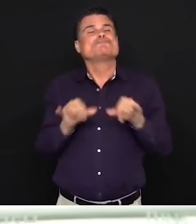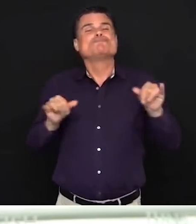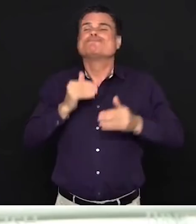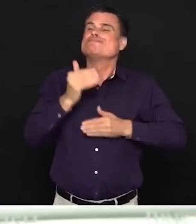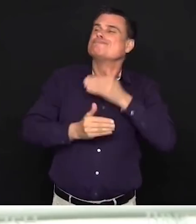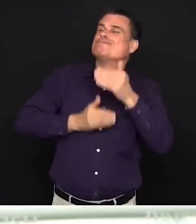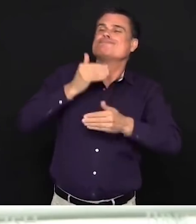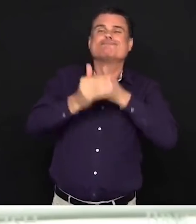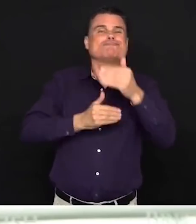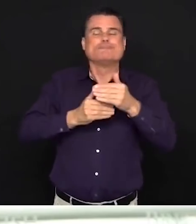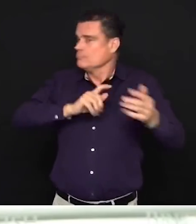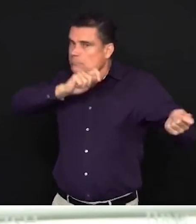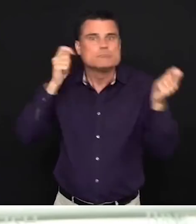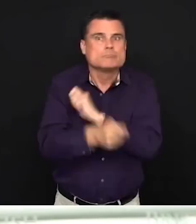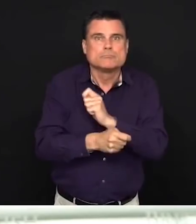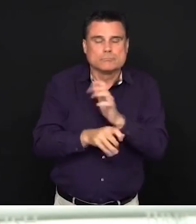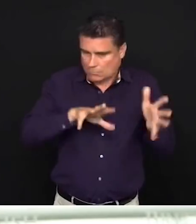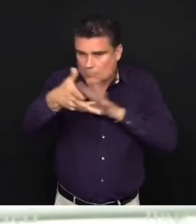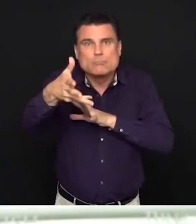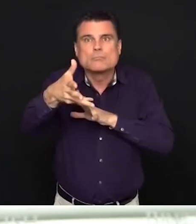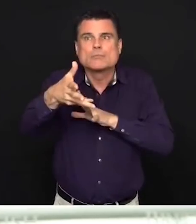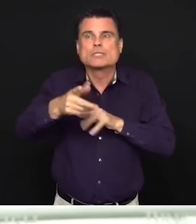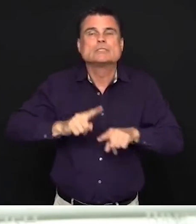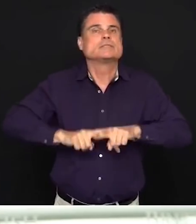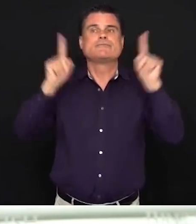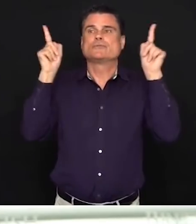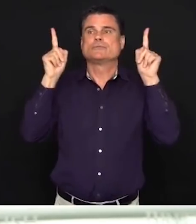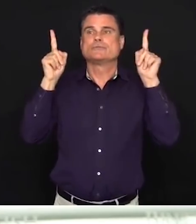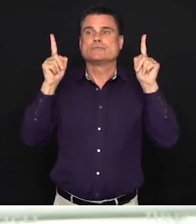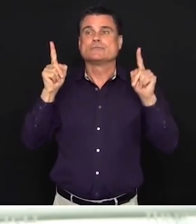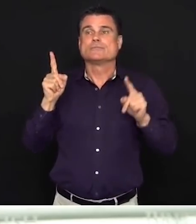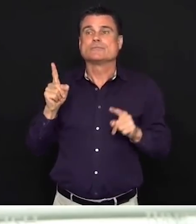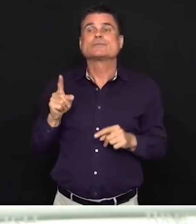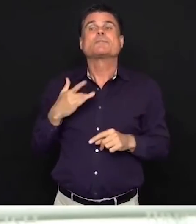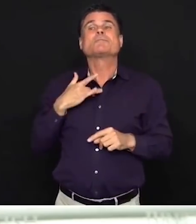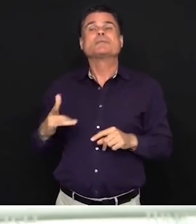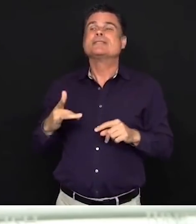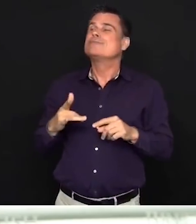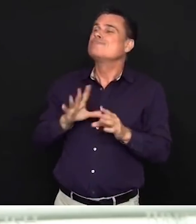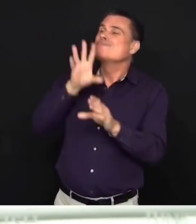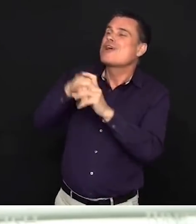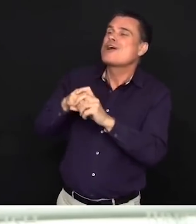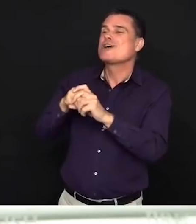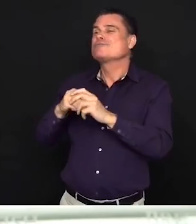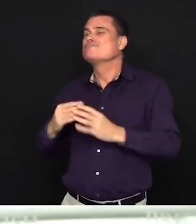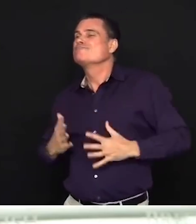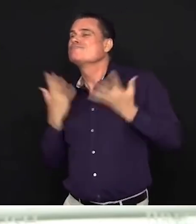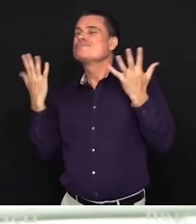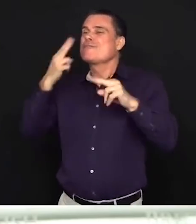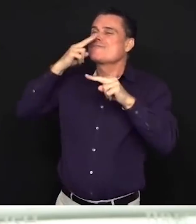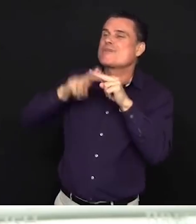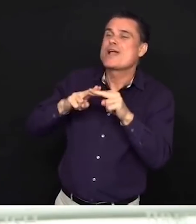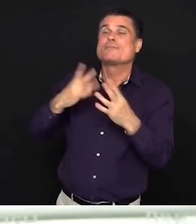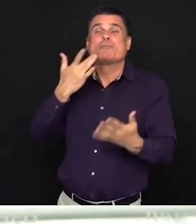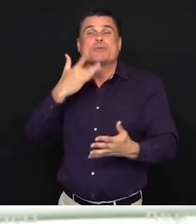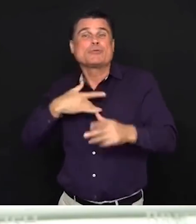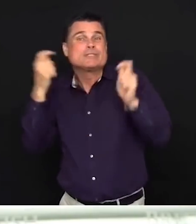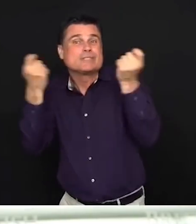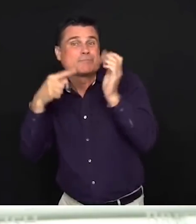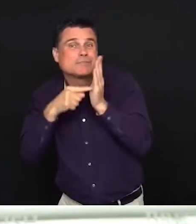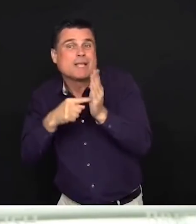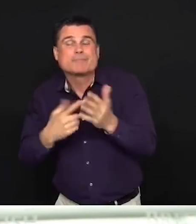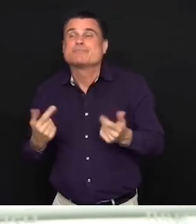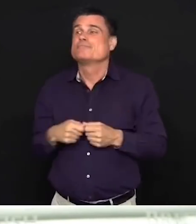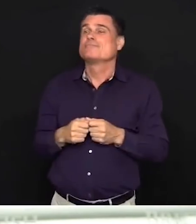that's celebrating birthdays or anniversaries with people we love, whether it's getting married, whether it's playing team sports or doing group exercise